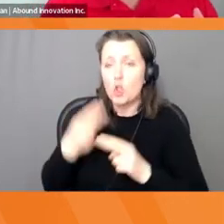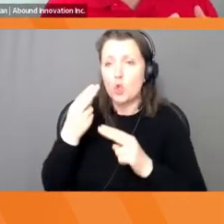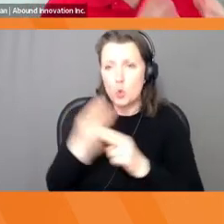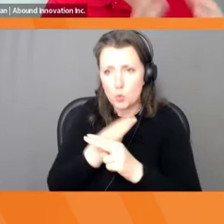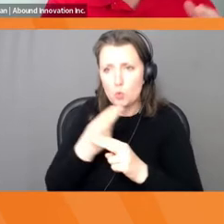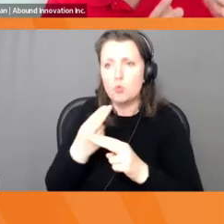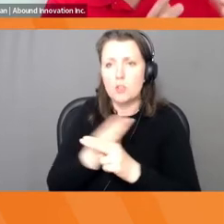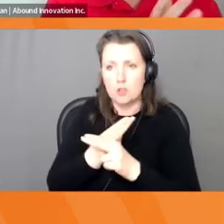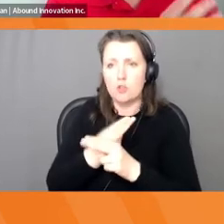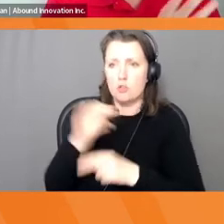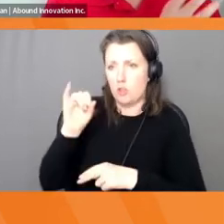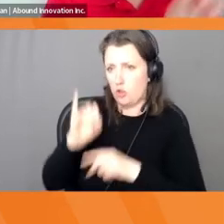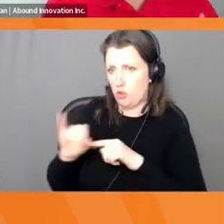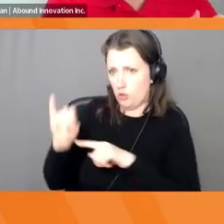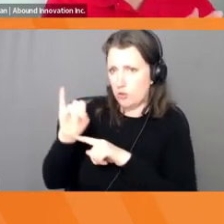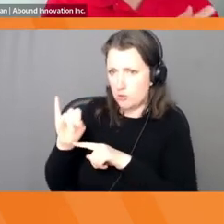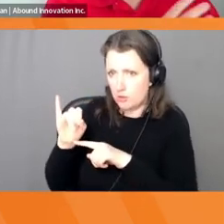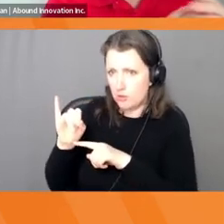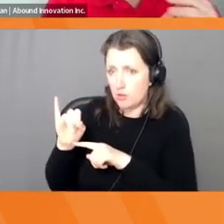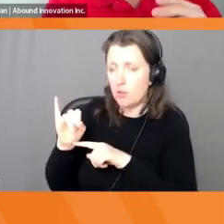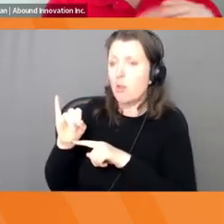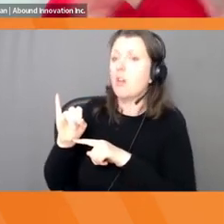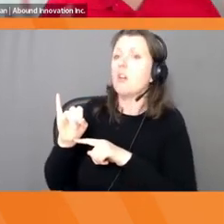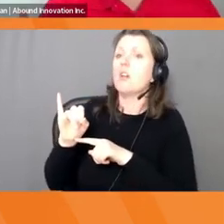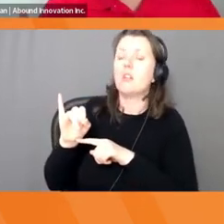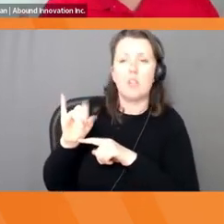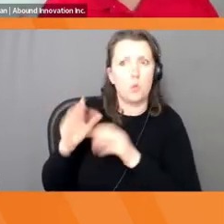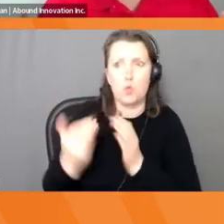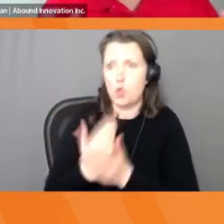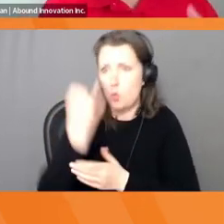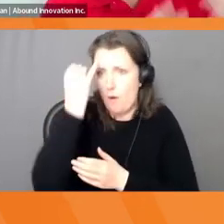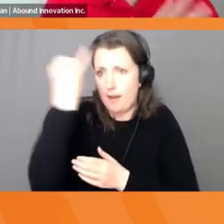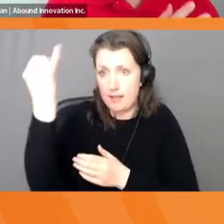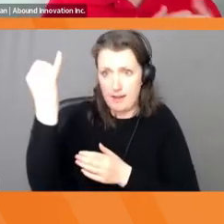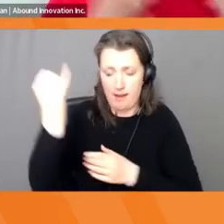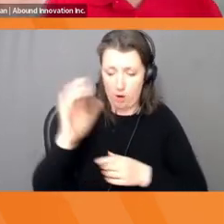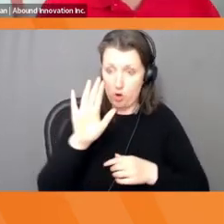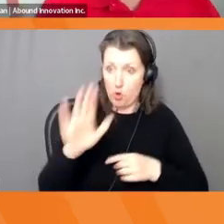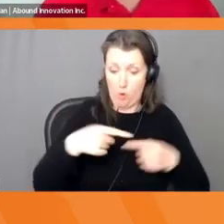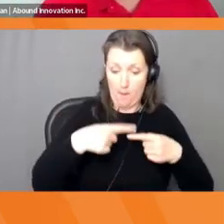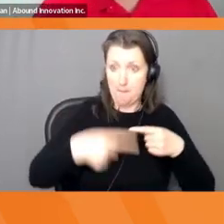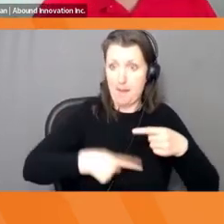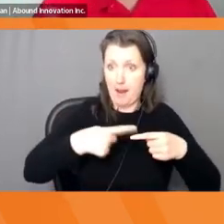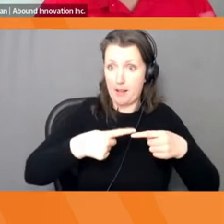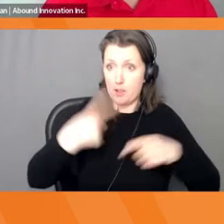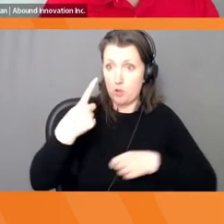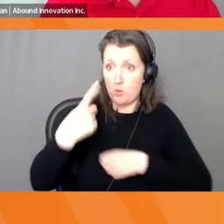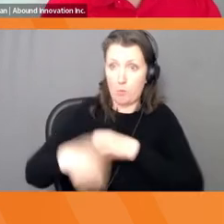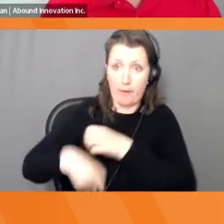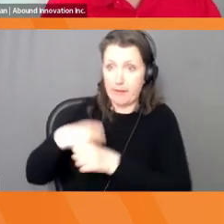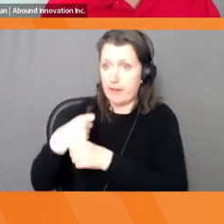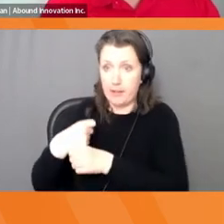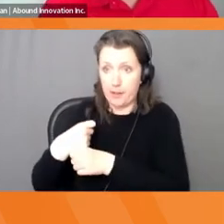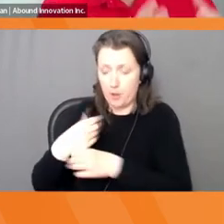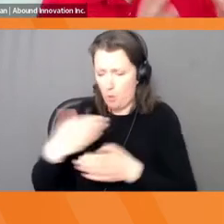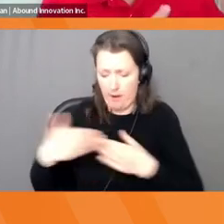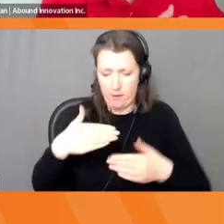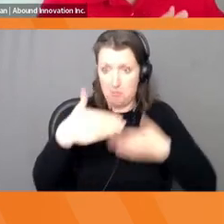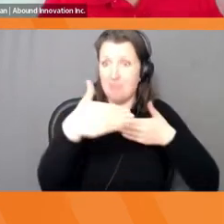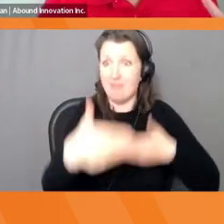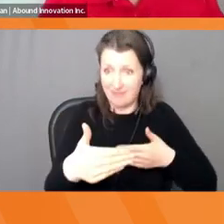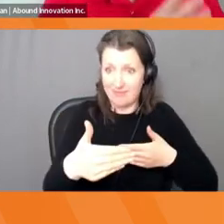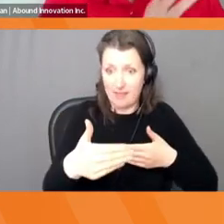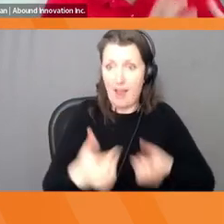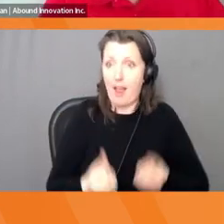insuring you for the amount of mileage that you were driving, this was a completely new concept to the organization and to the industry. And, you know,